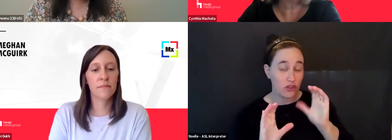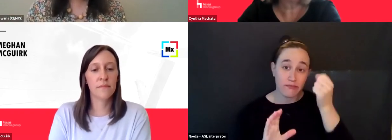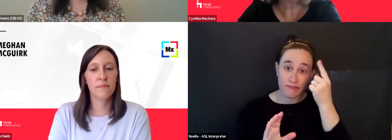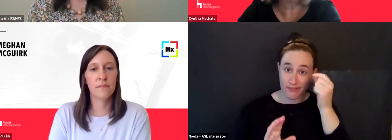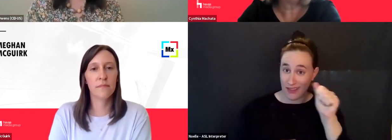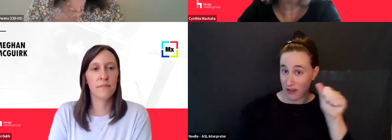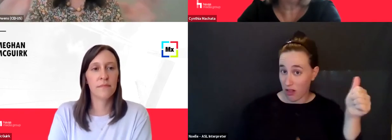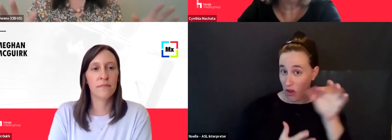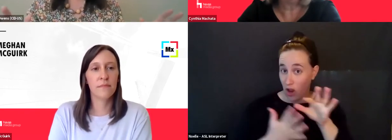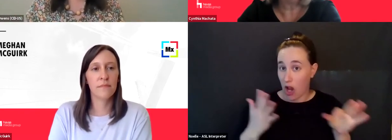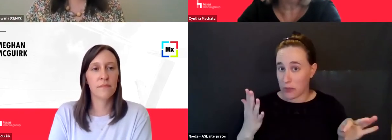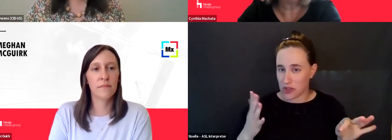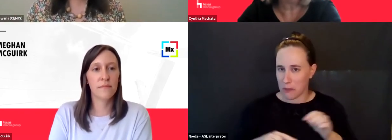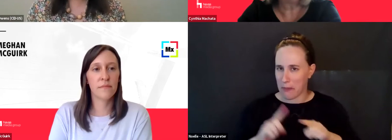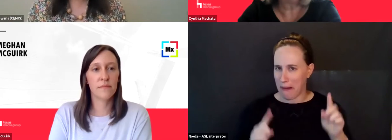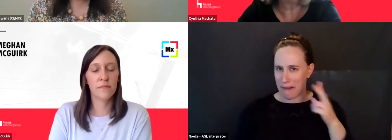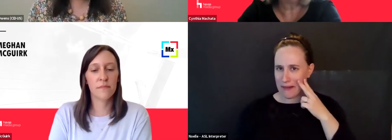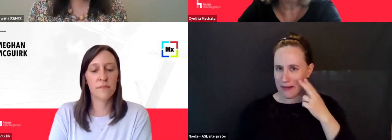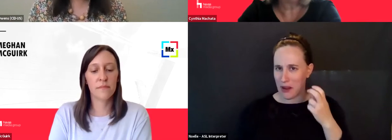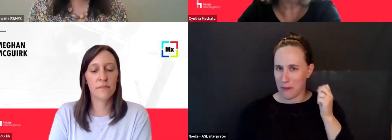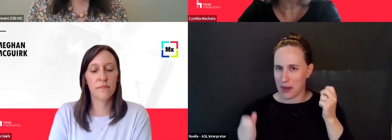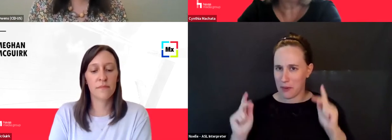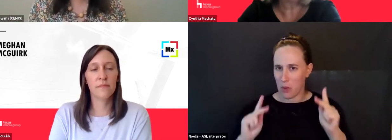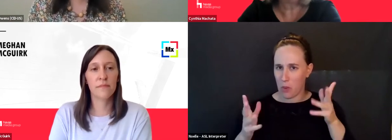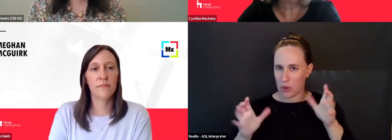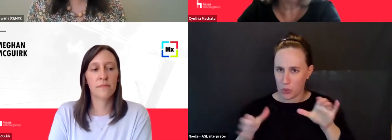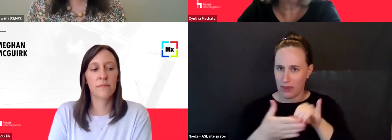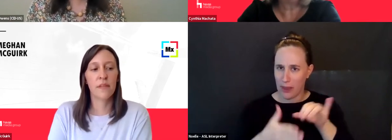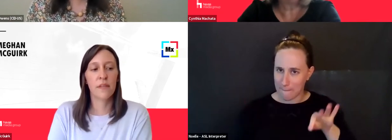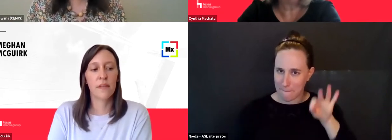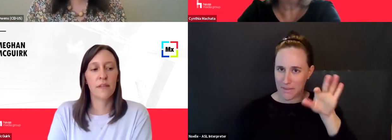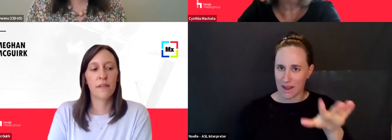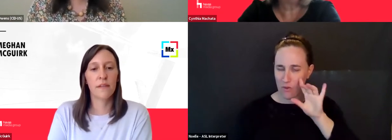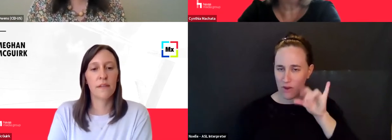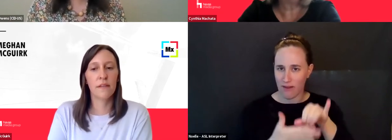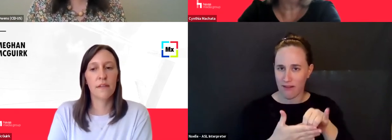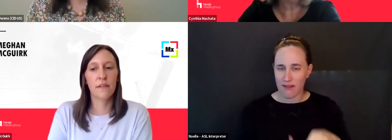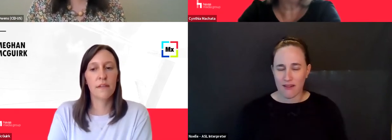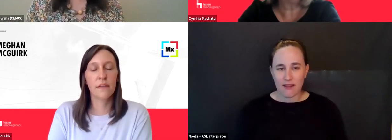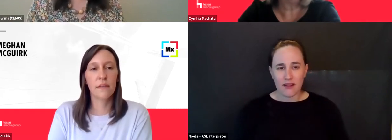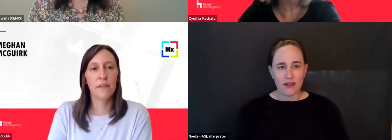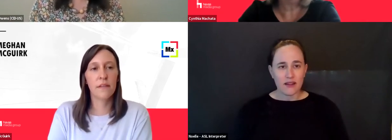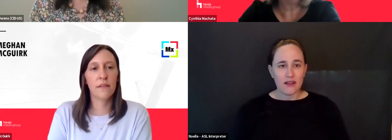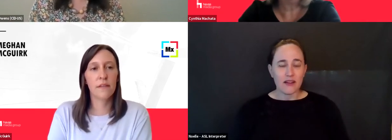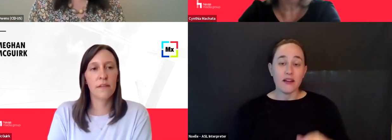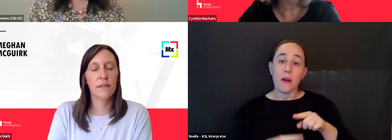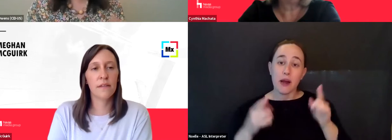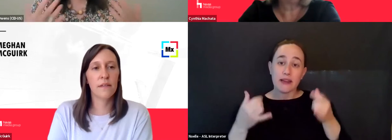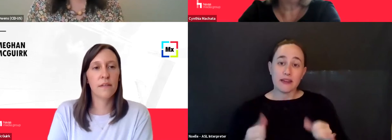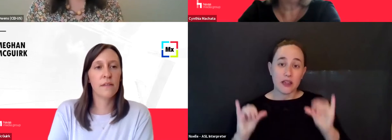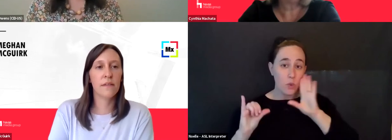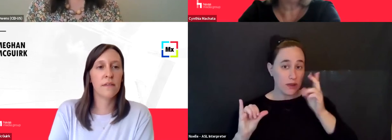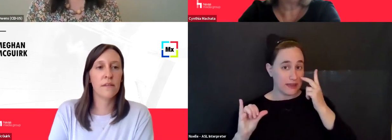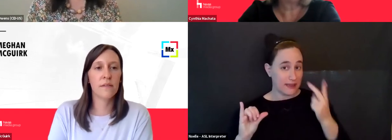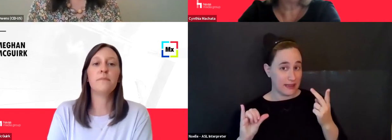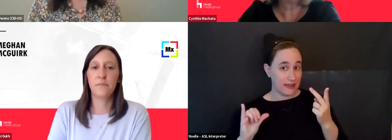Uh, but I'm not sure many people want to go down that road. Um, and, but we're still going to see, yeah,